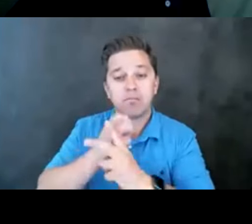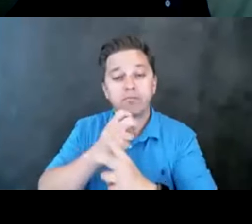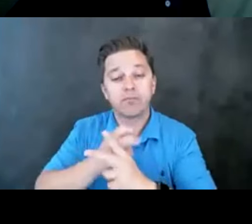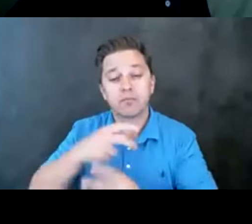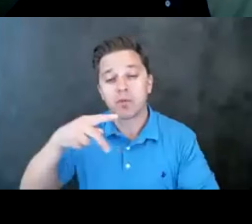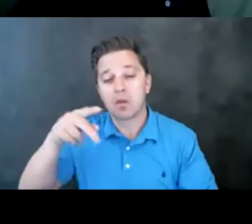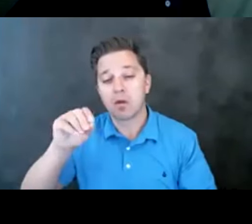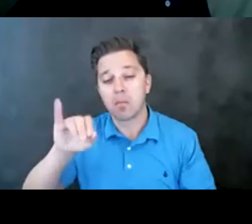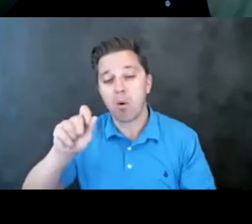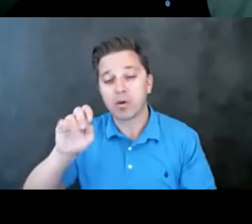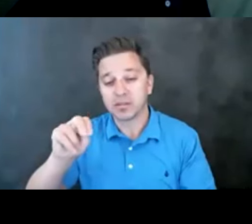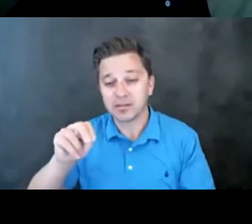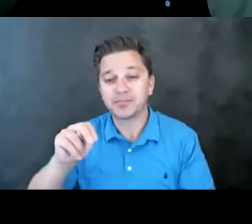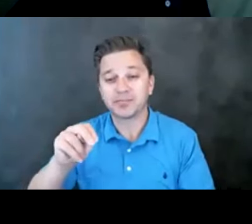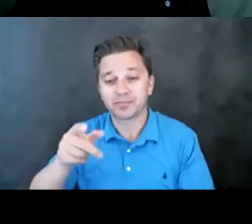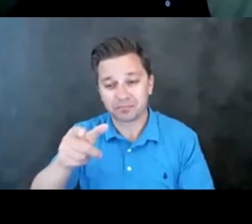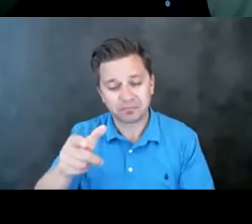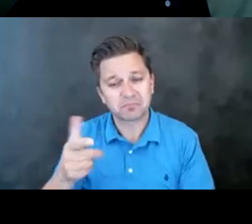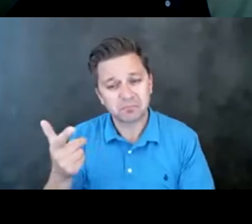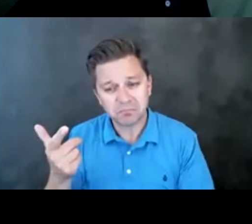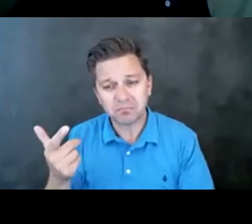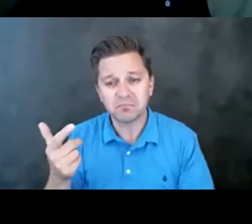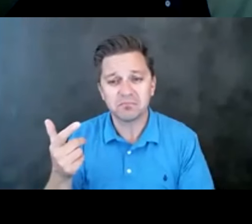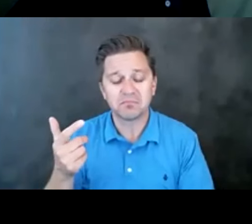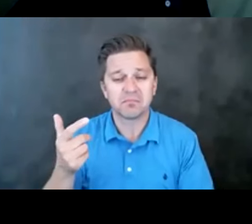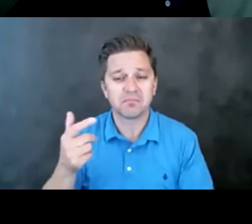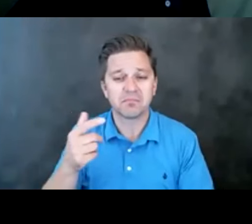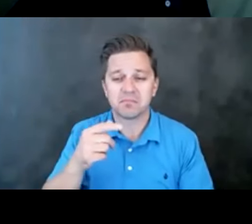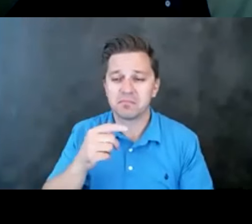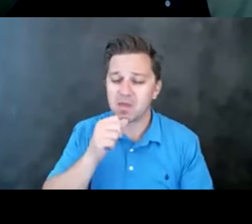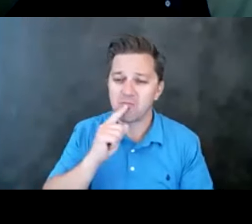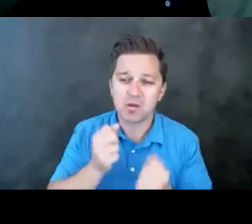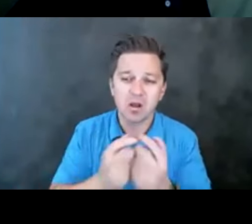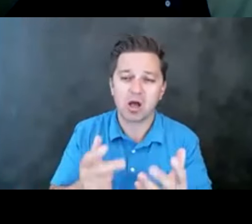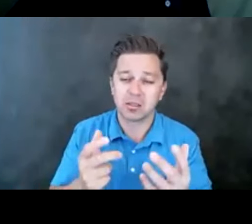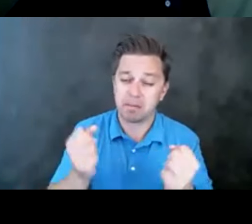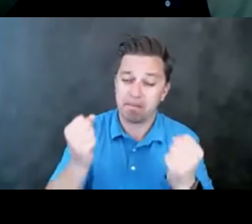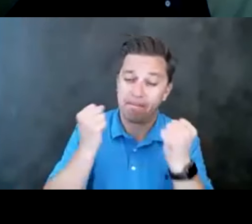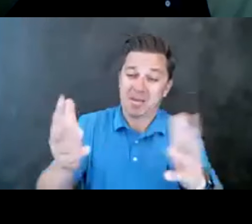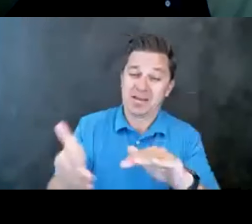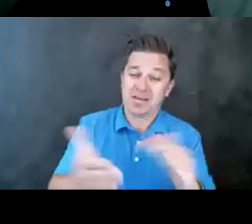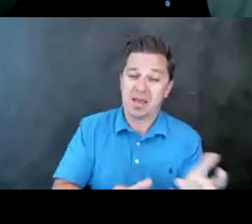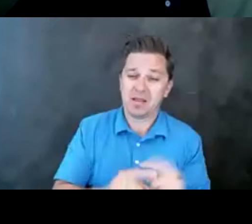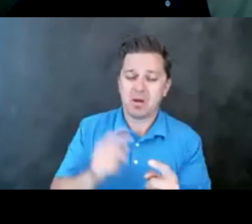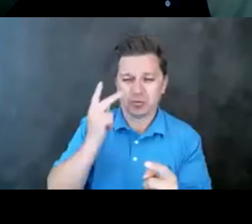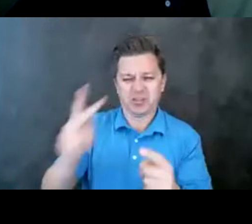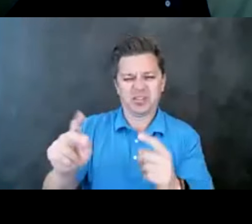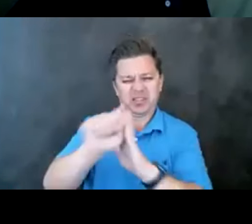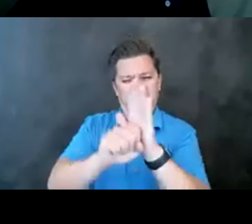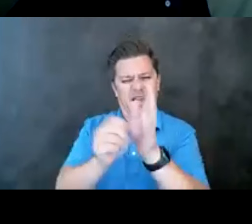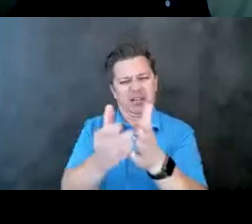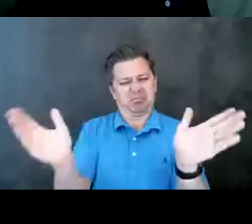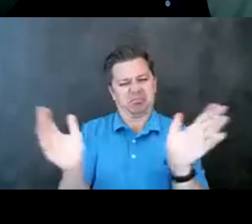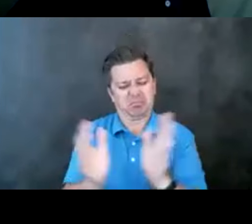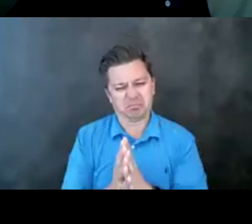attempts doesn't result in many deaths. But just kind of this is what it looks like in the statewide picture. So let's look at